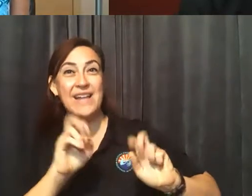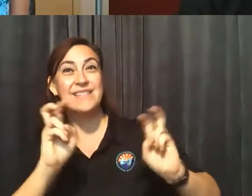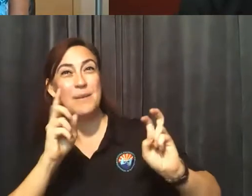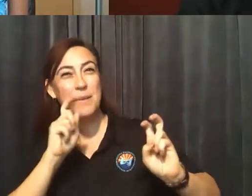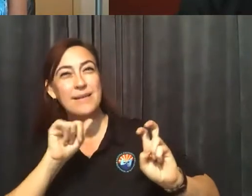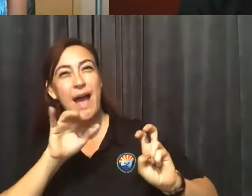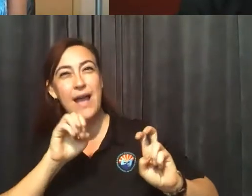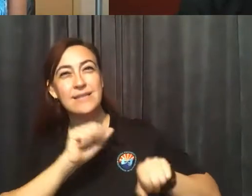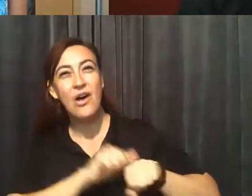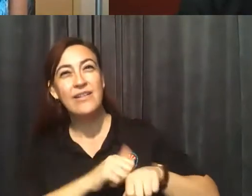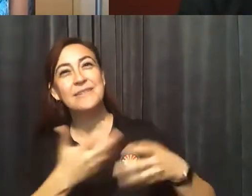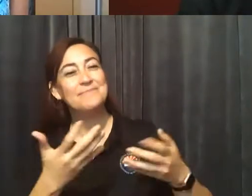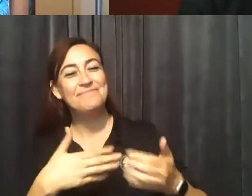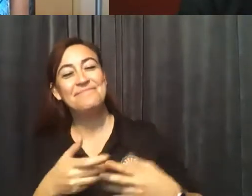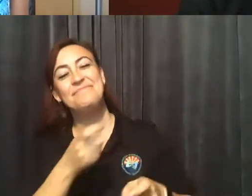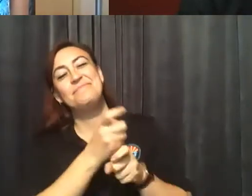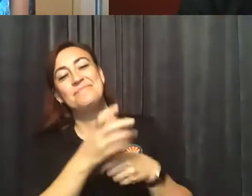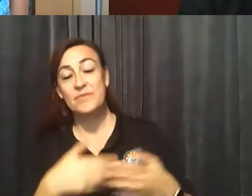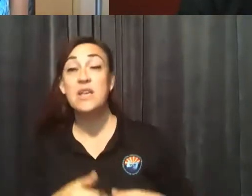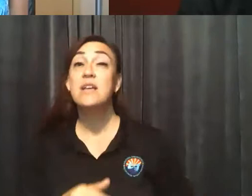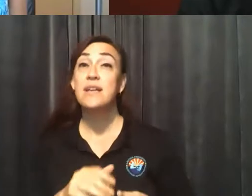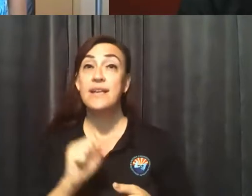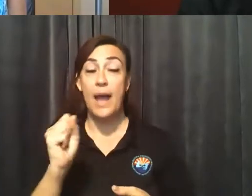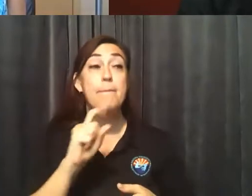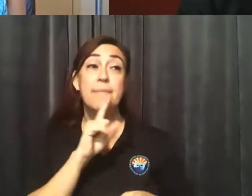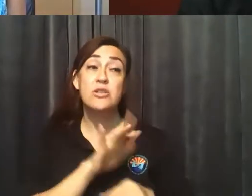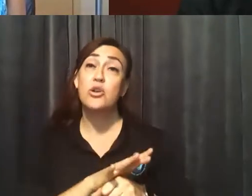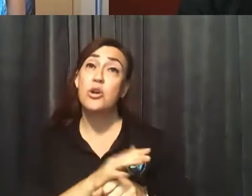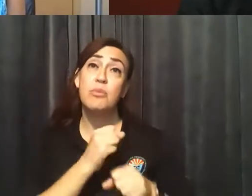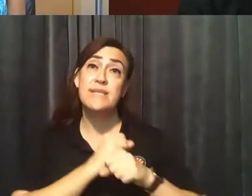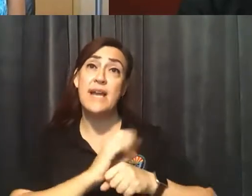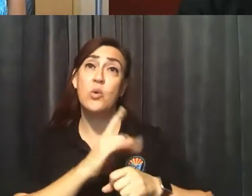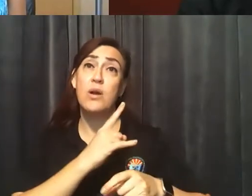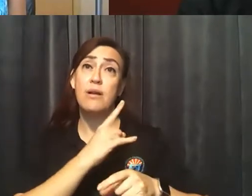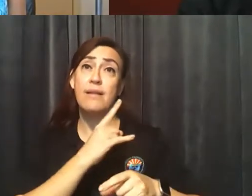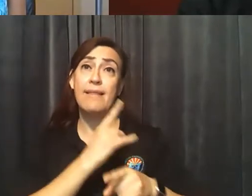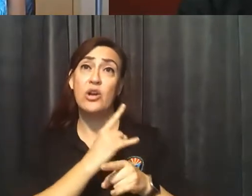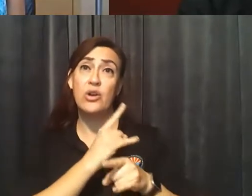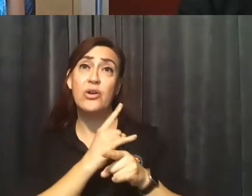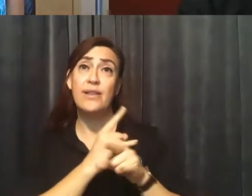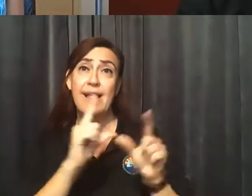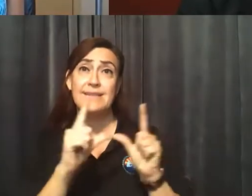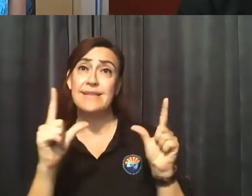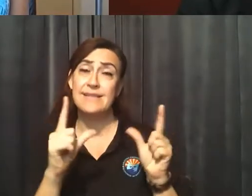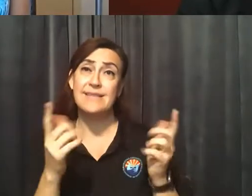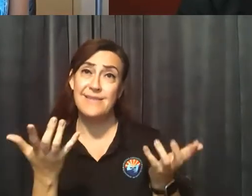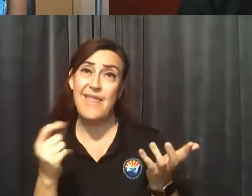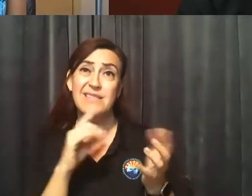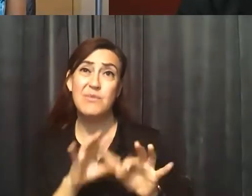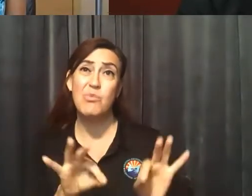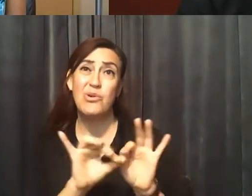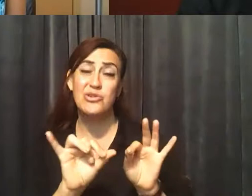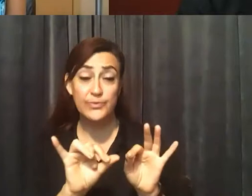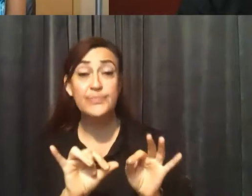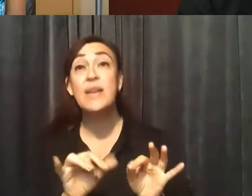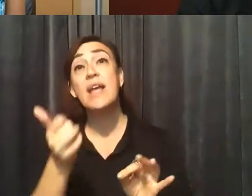appreciate, Leslie, wanted to make sure we're protecting our liquor licenses here without jeopardizing those. If anyone from the gyms,